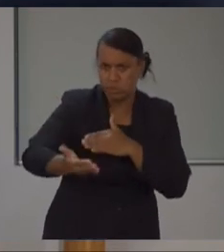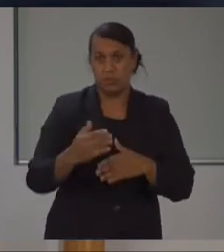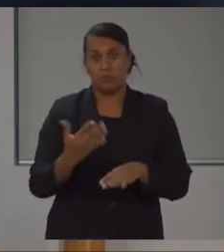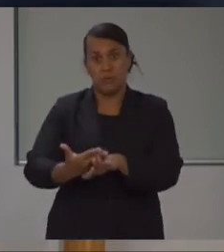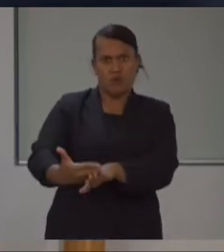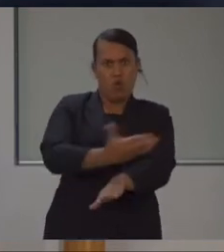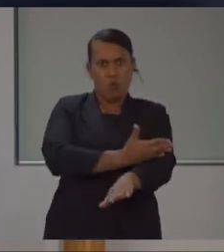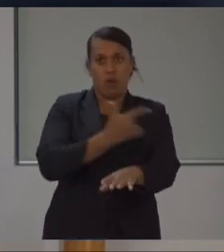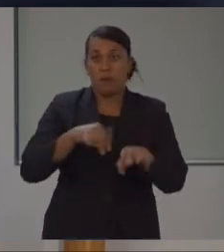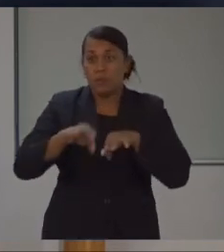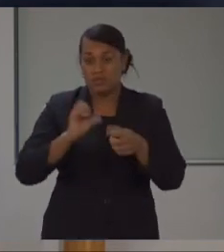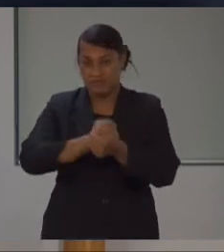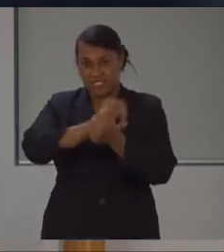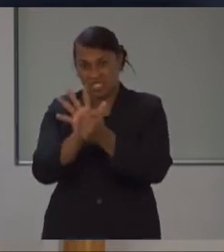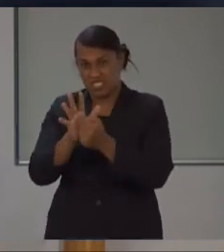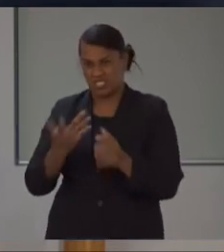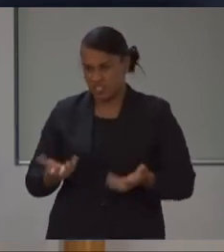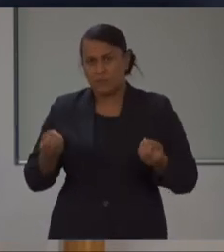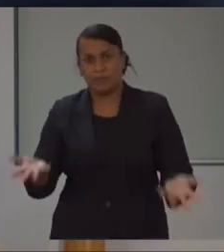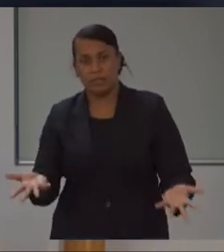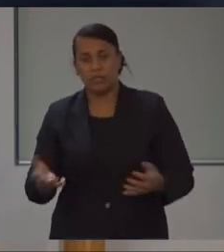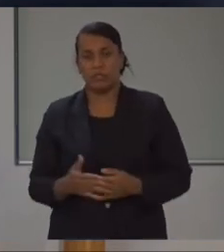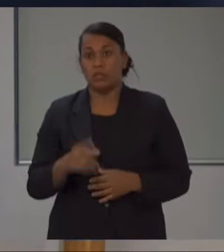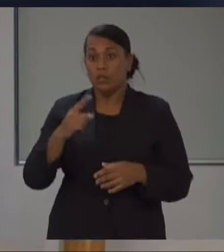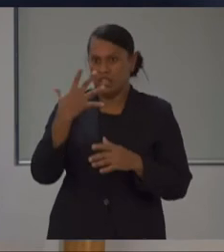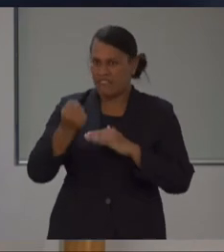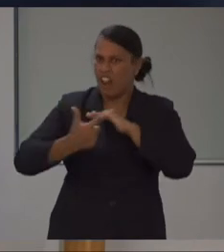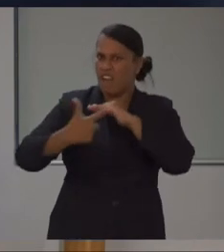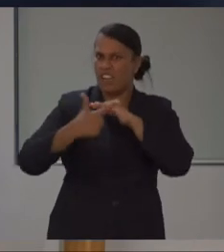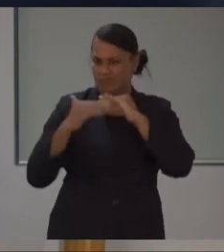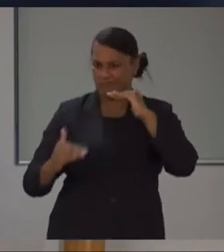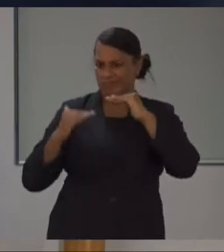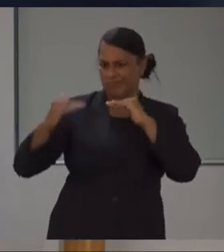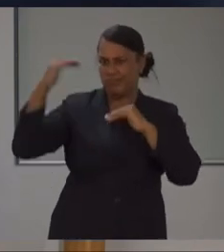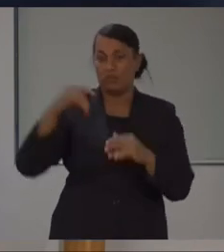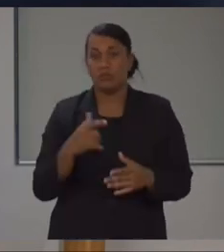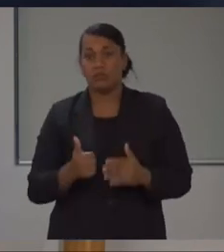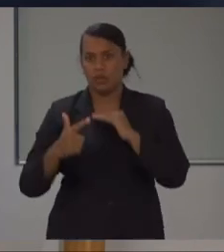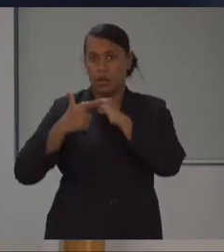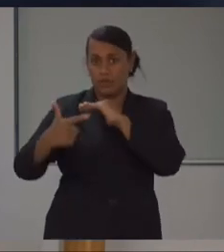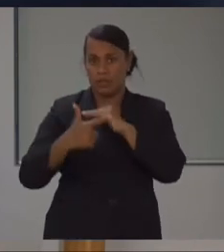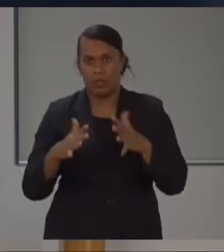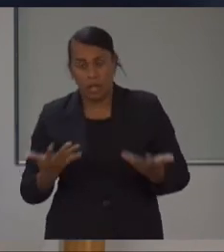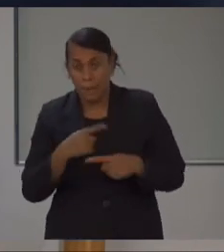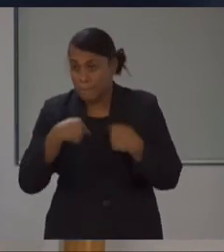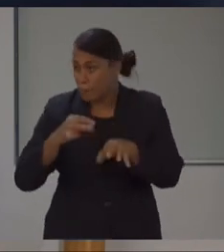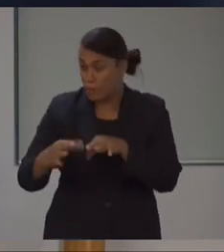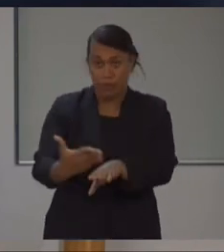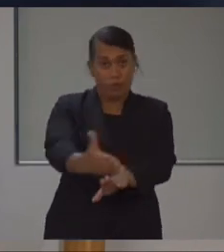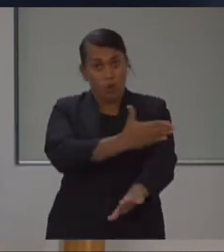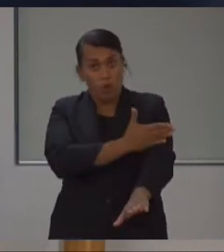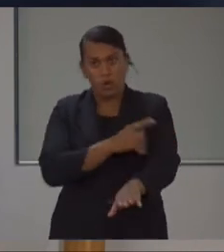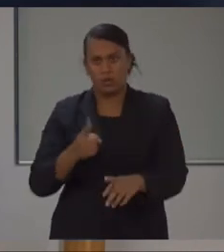COVID-19. And those layers have been working to our benefit. But again, the responsibility of